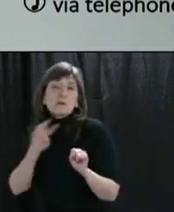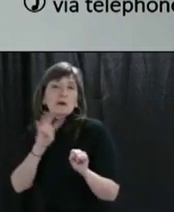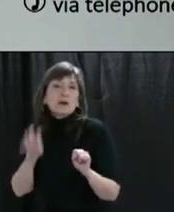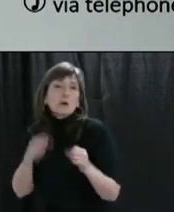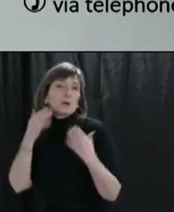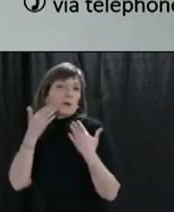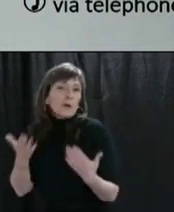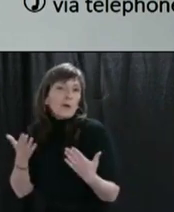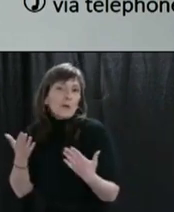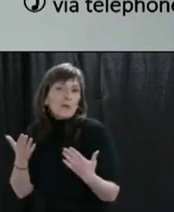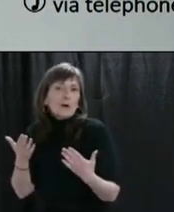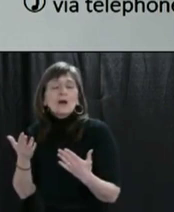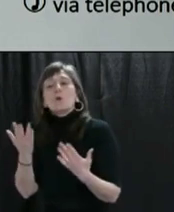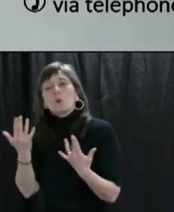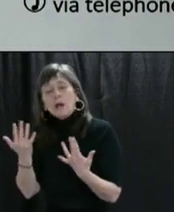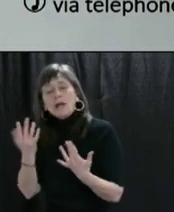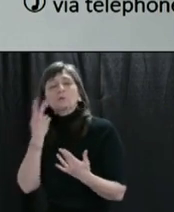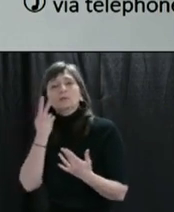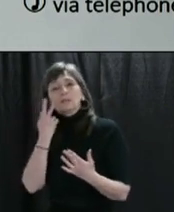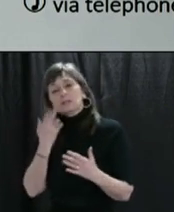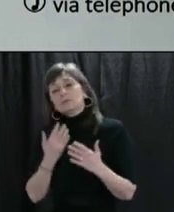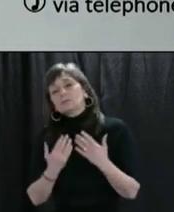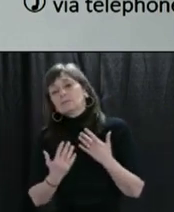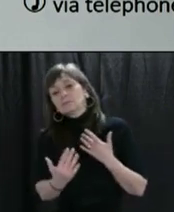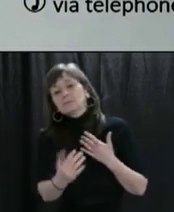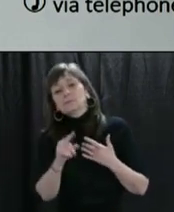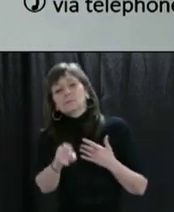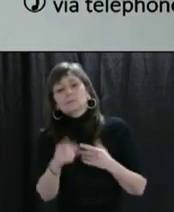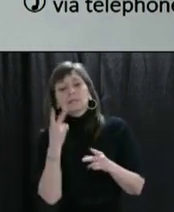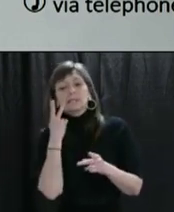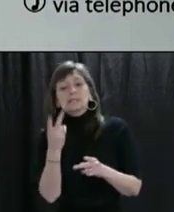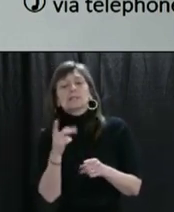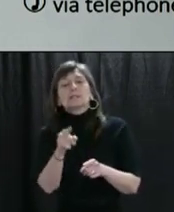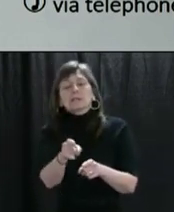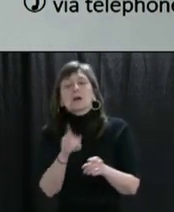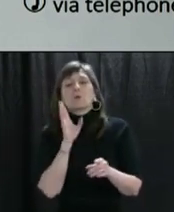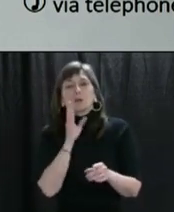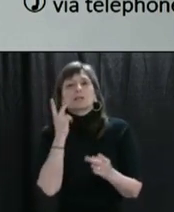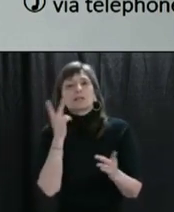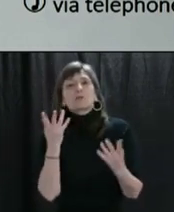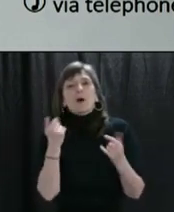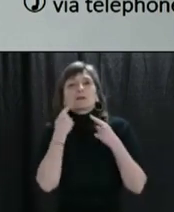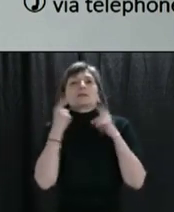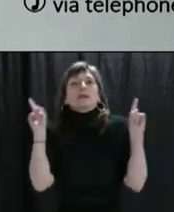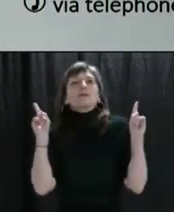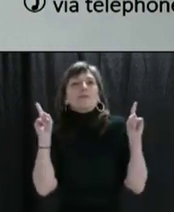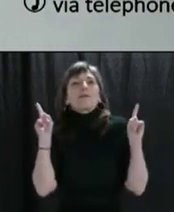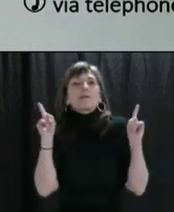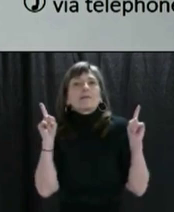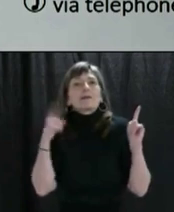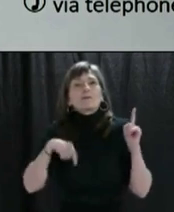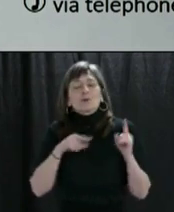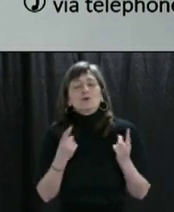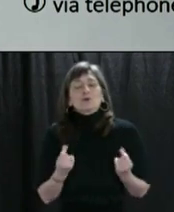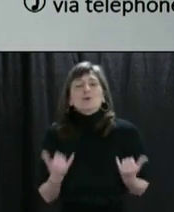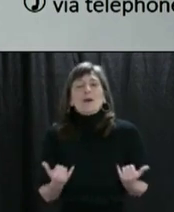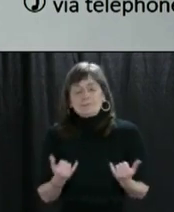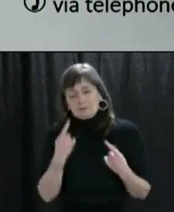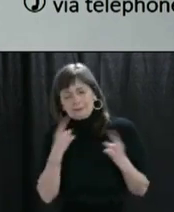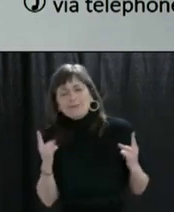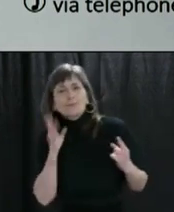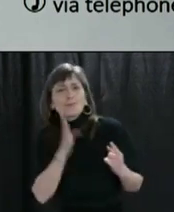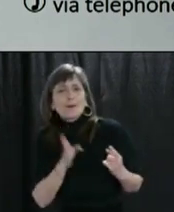We will see the benefits of our actions and we must be patient. Our collective actions today will have a significant